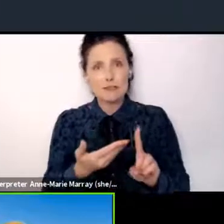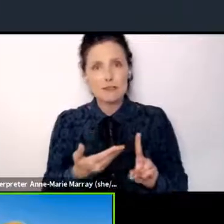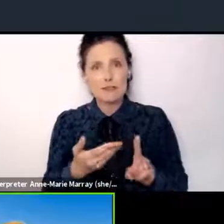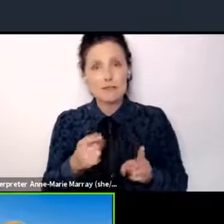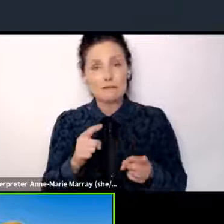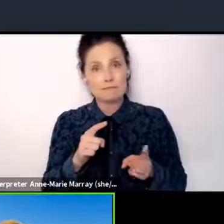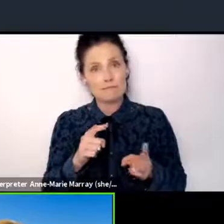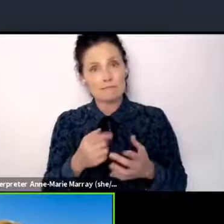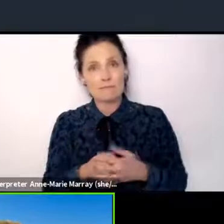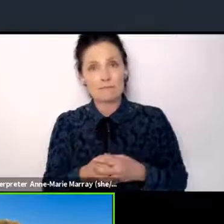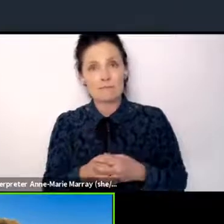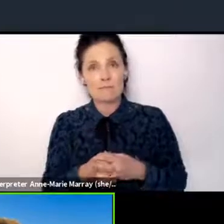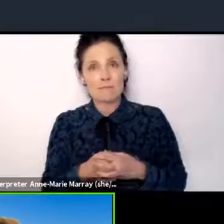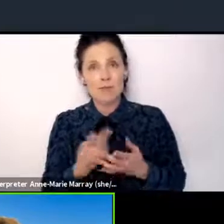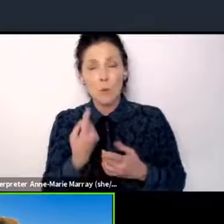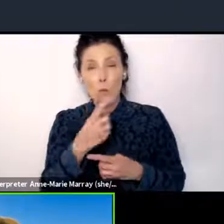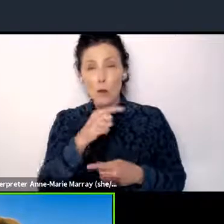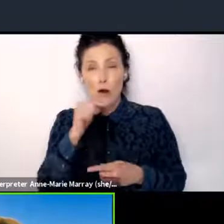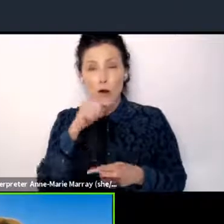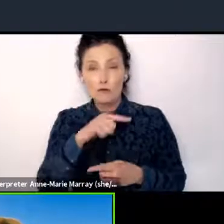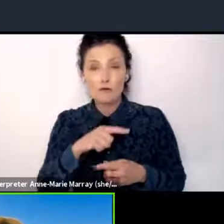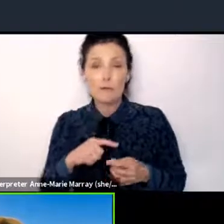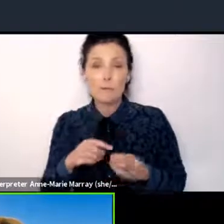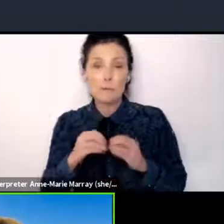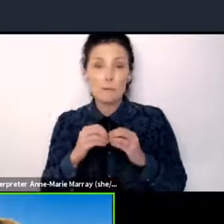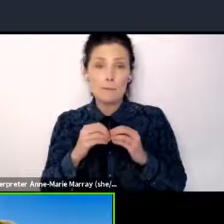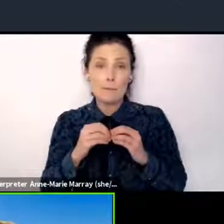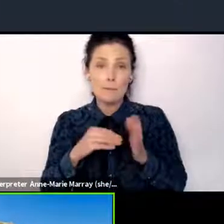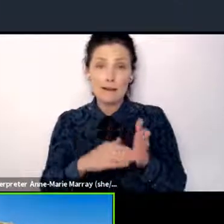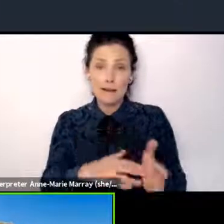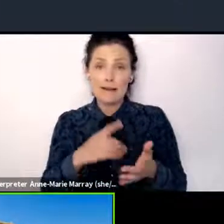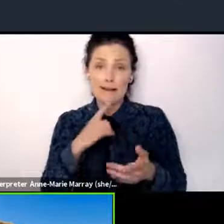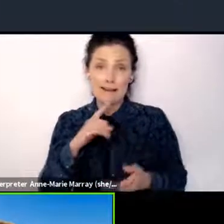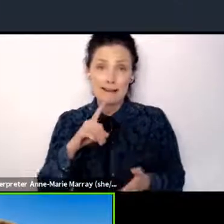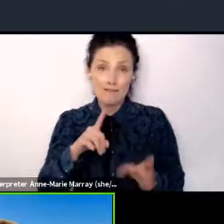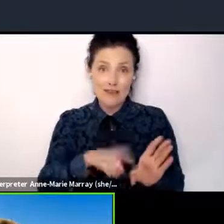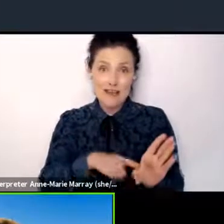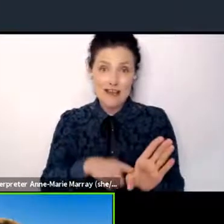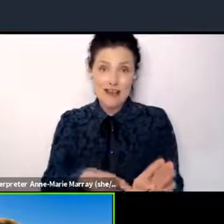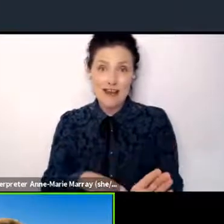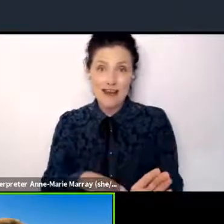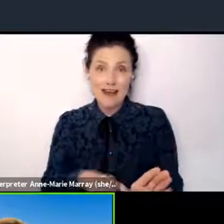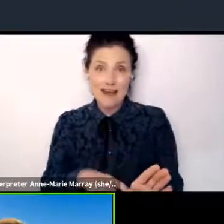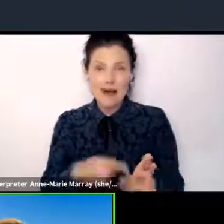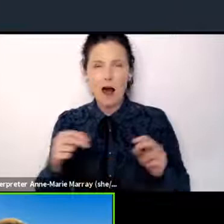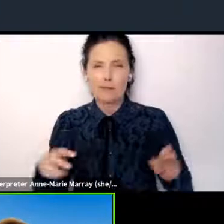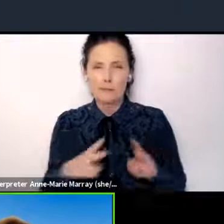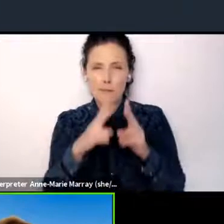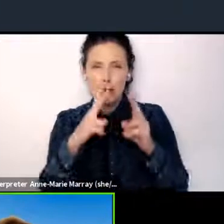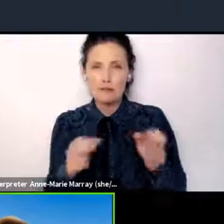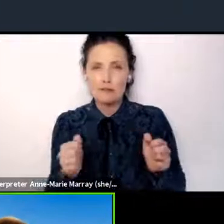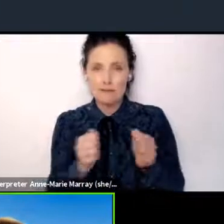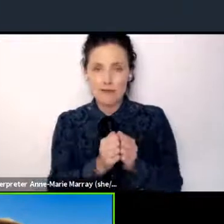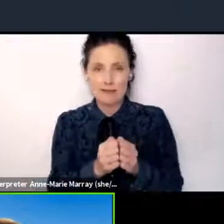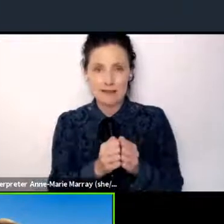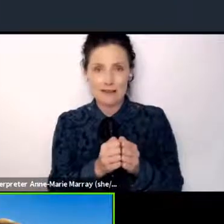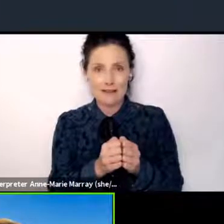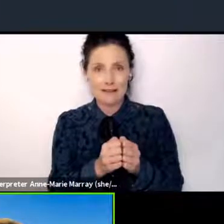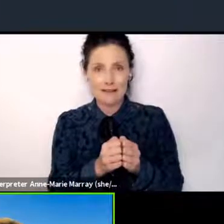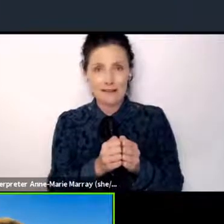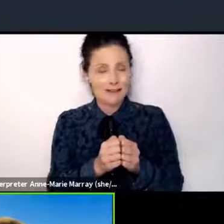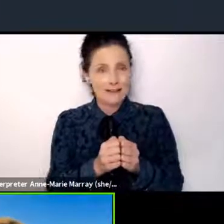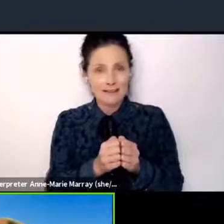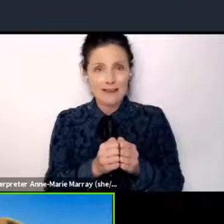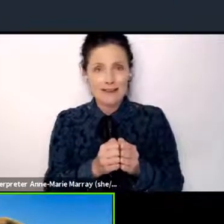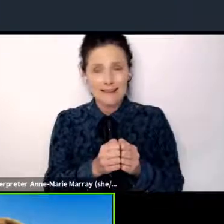which has been promised by developed countries to developing countries under the Paris Agreement is not only long overdue, but it's also the tip of the